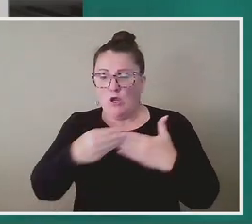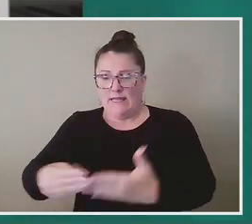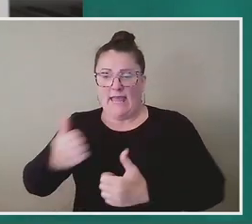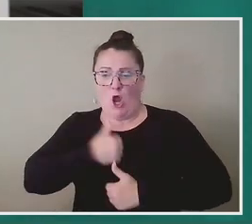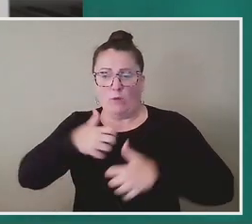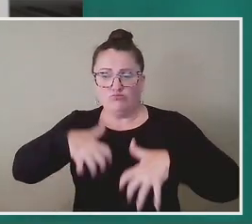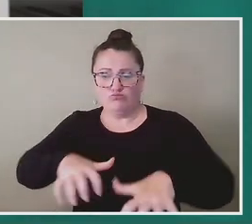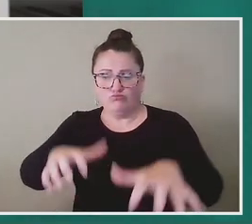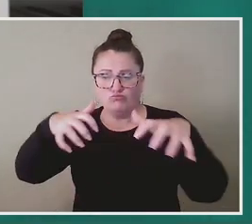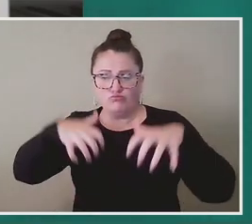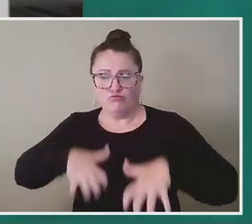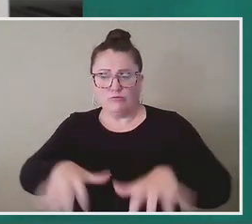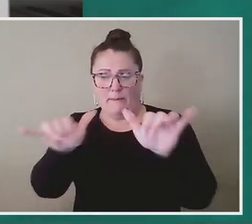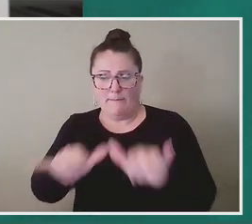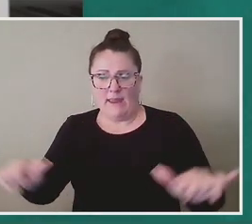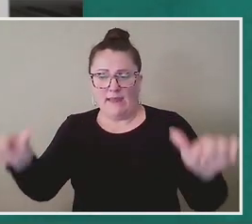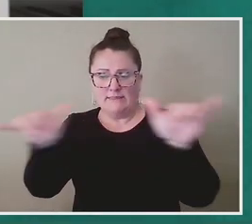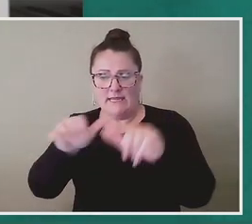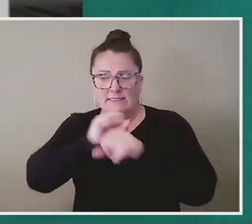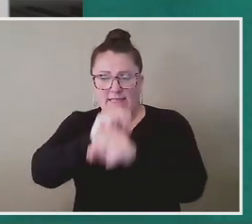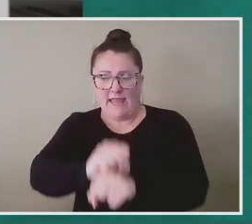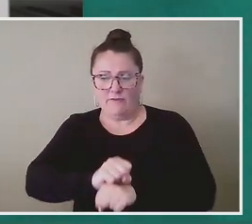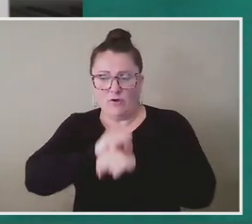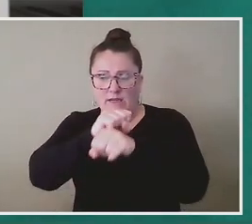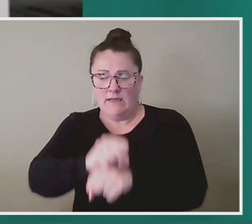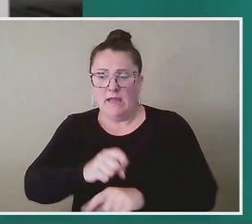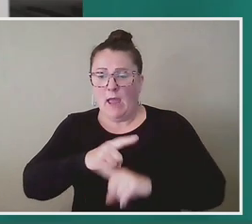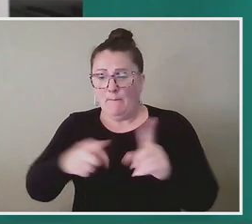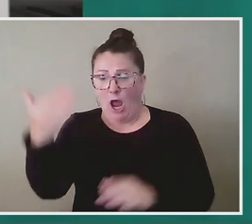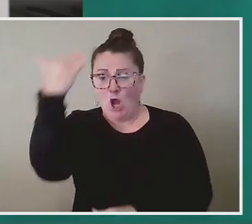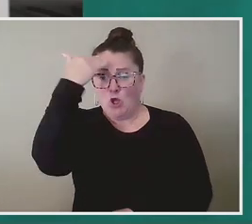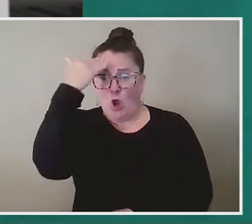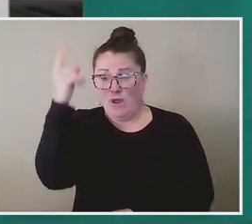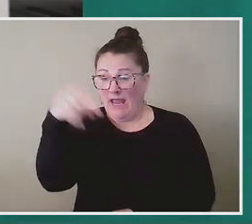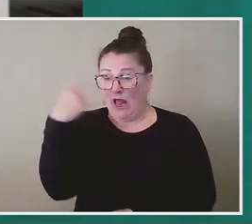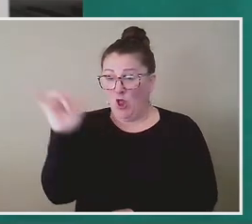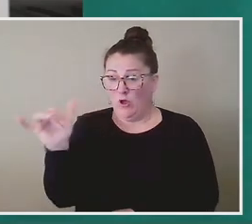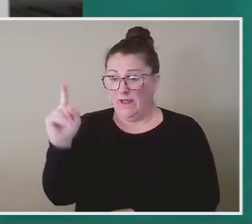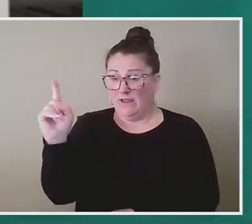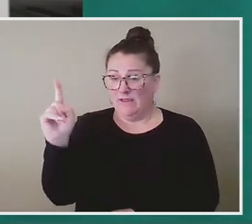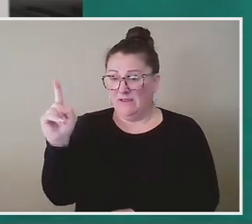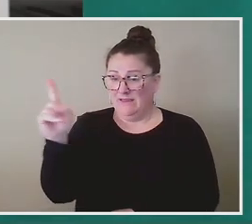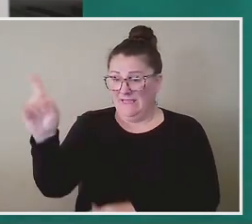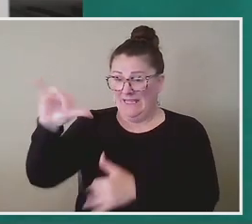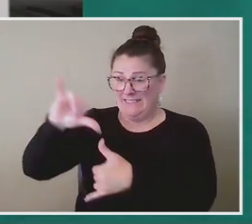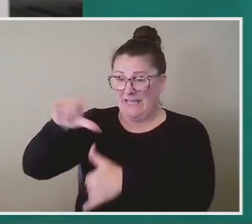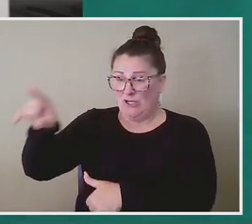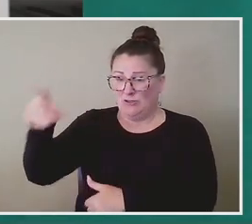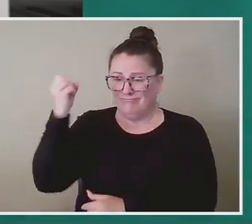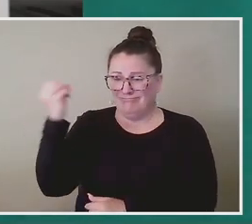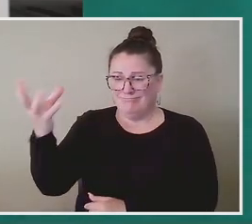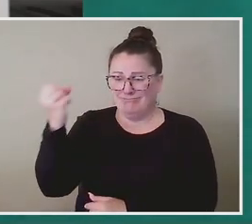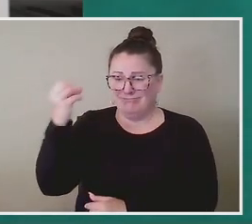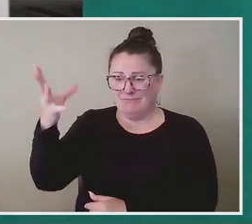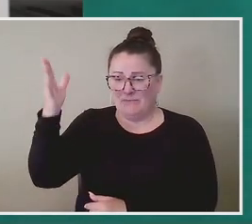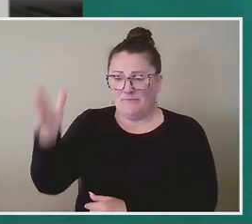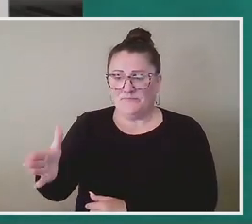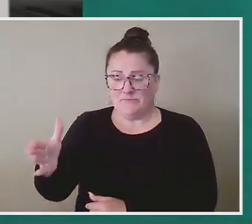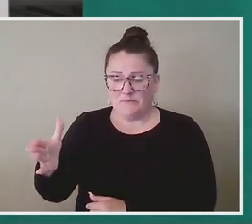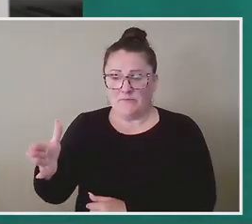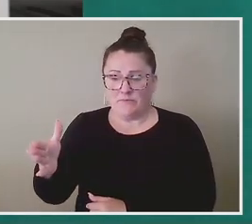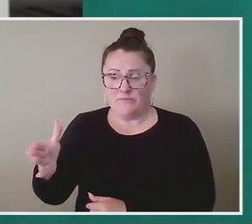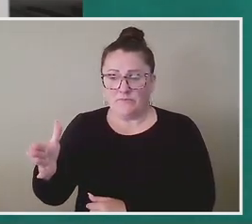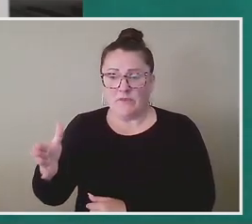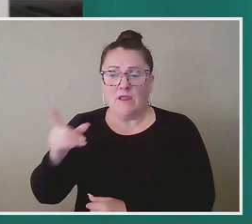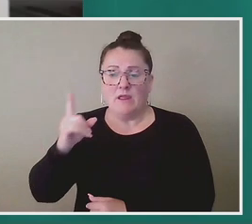maintaining the institution of slavery. What I knew is that he looked like so many of the other statues that ornamented the edges of this city. These